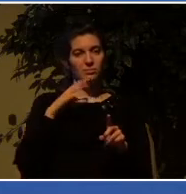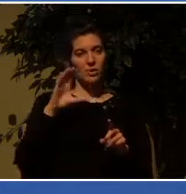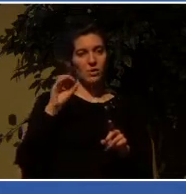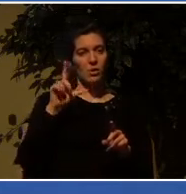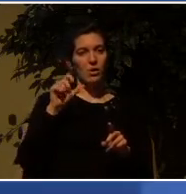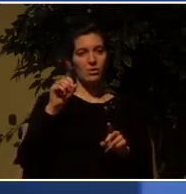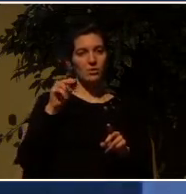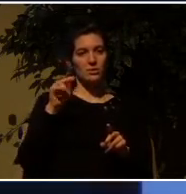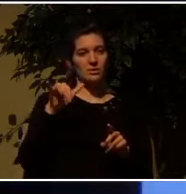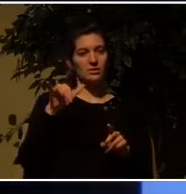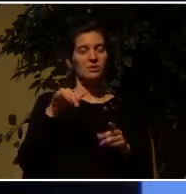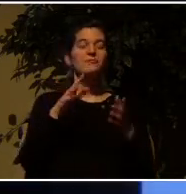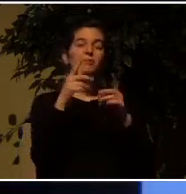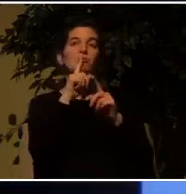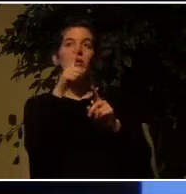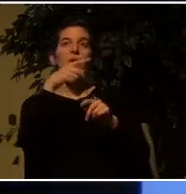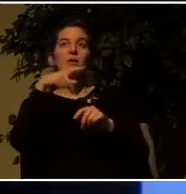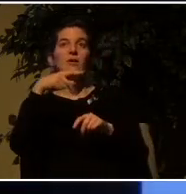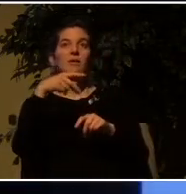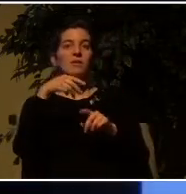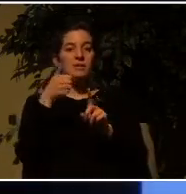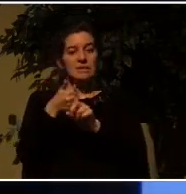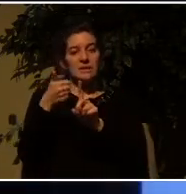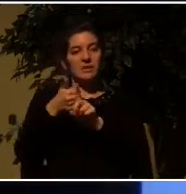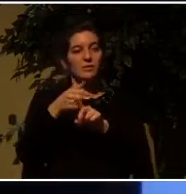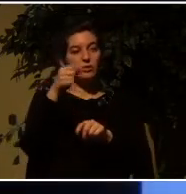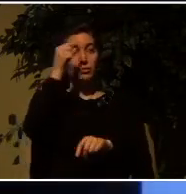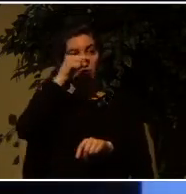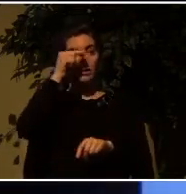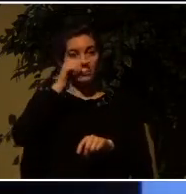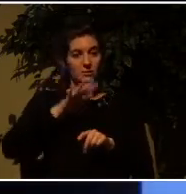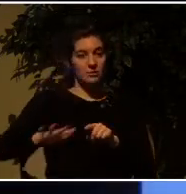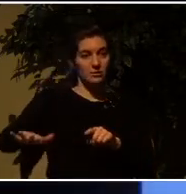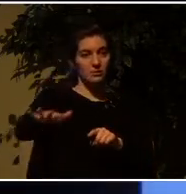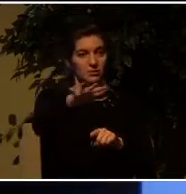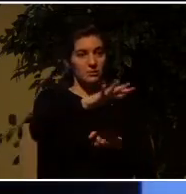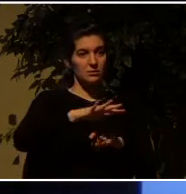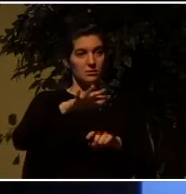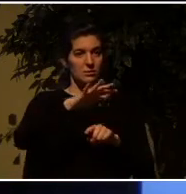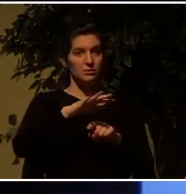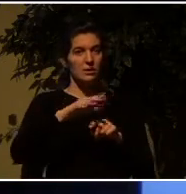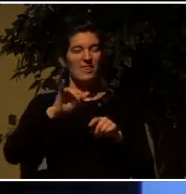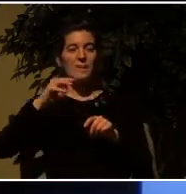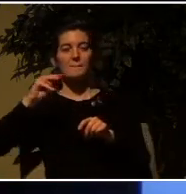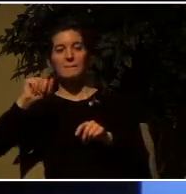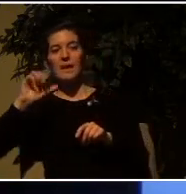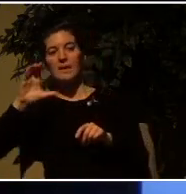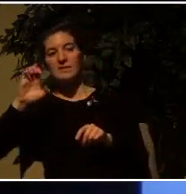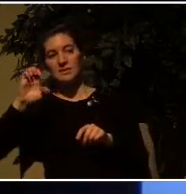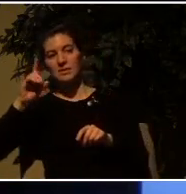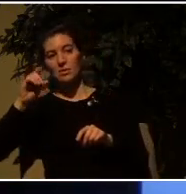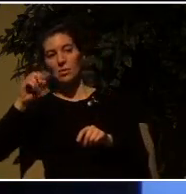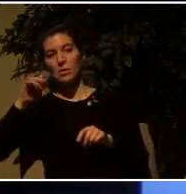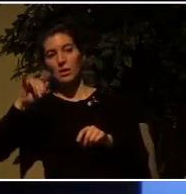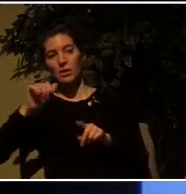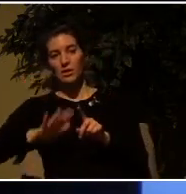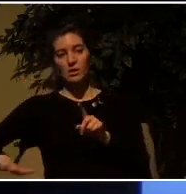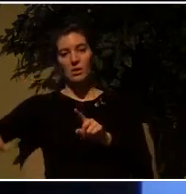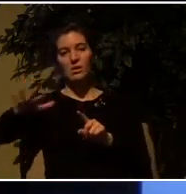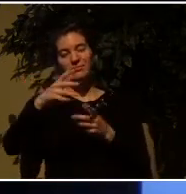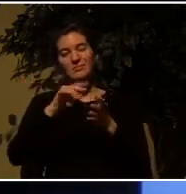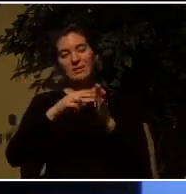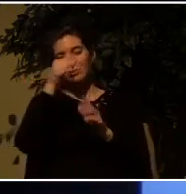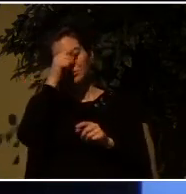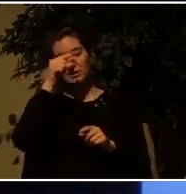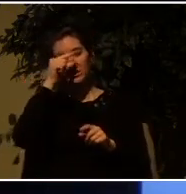province. Remember, it's part of Macedonia, which is part of Greece, but it is a Roman